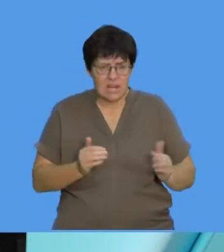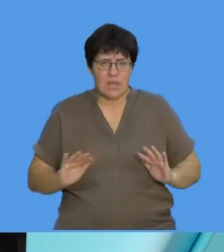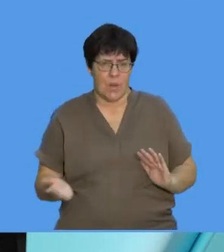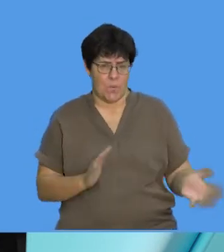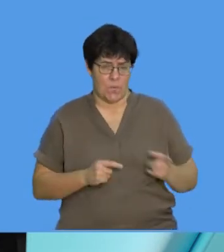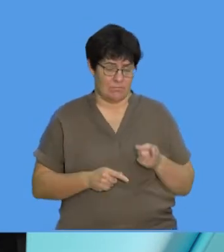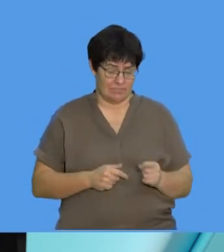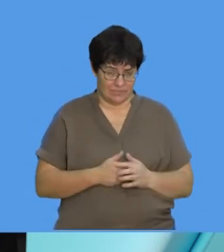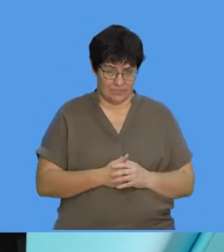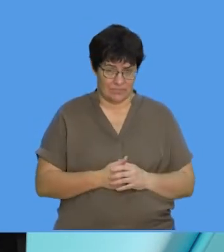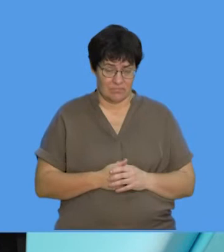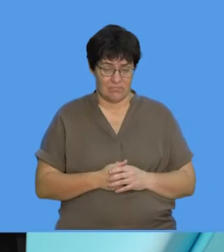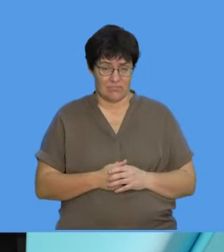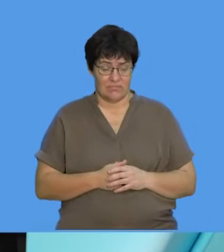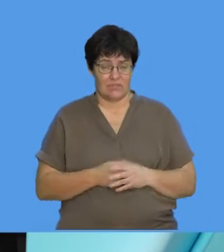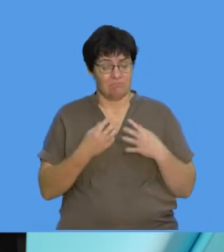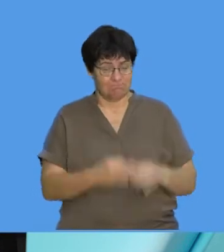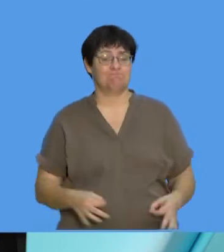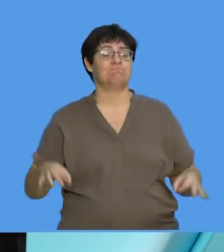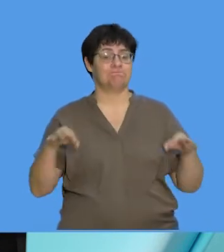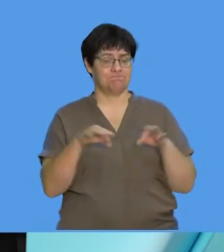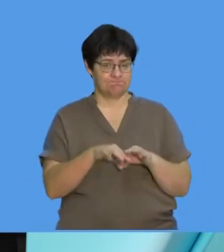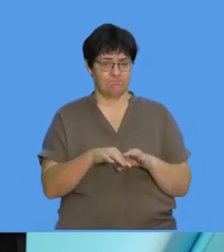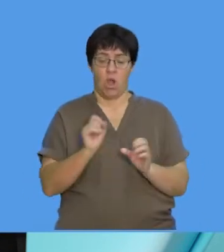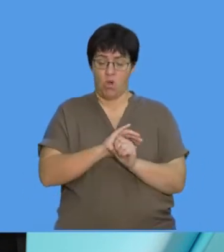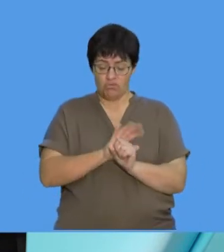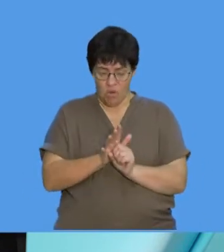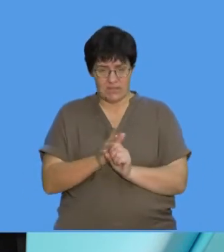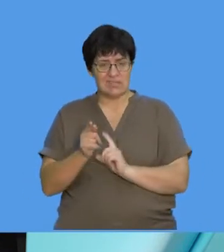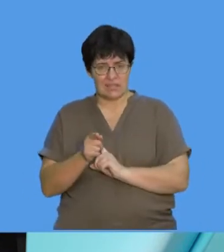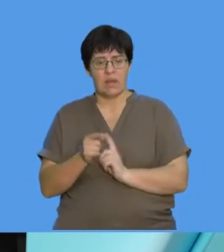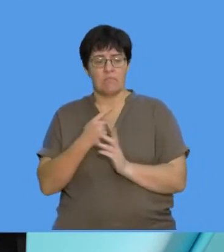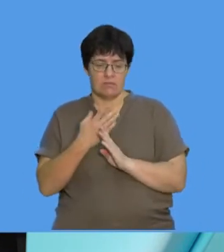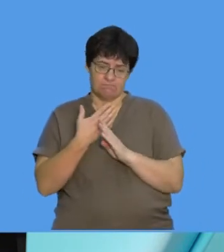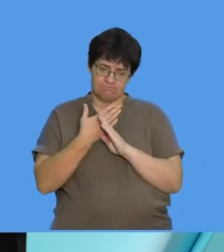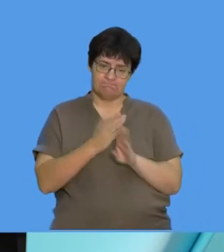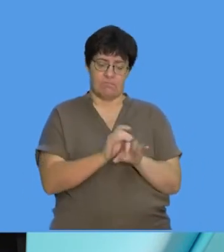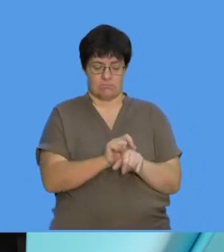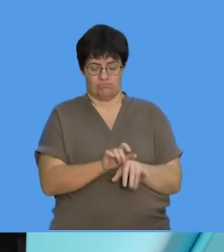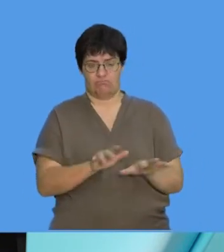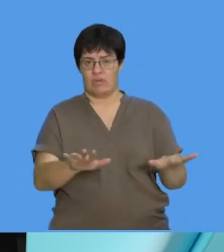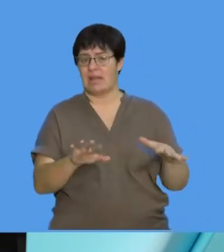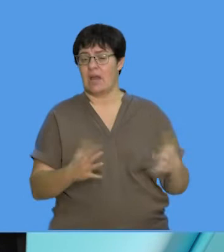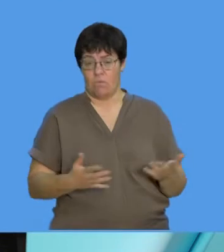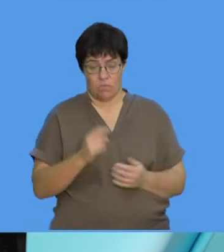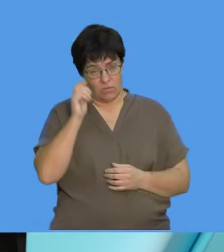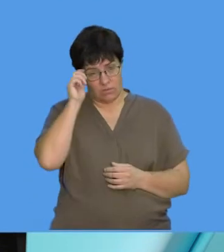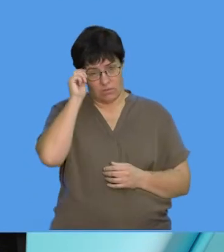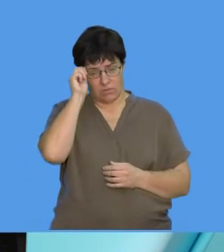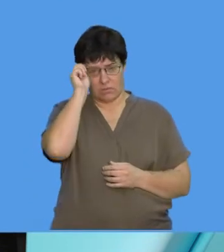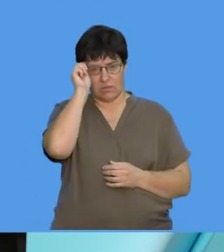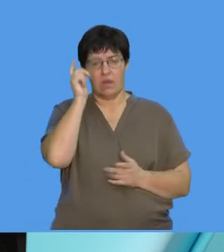It's very important. We have gone through the COVID. COVID, how do we stop the spread? How are we going to